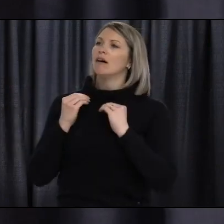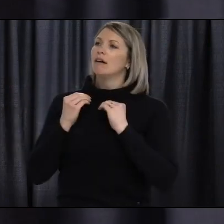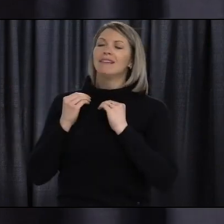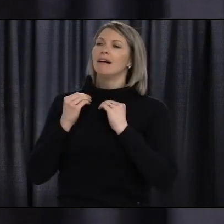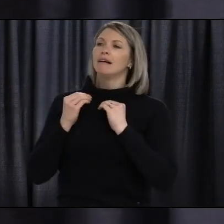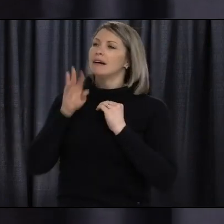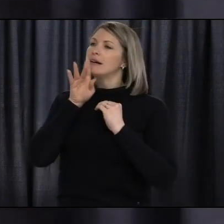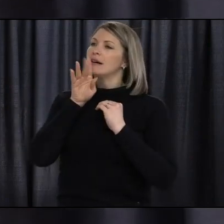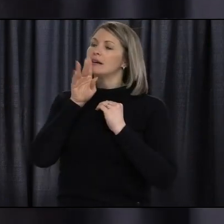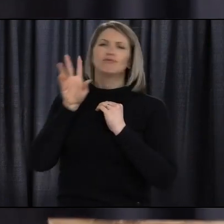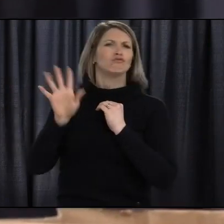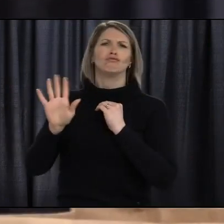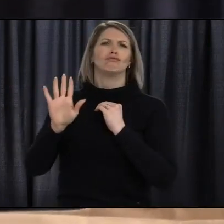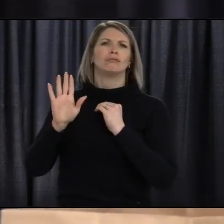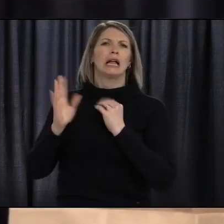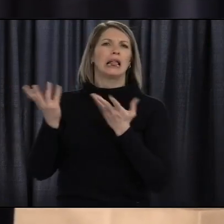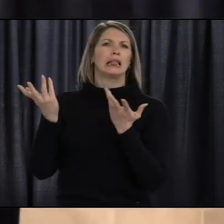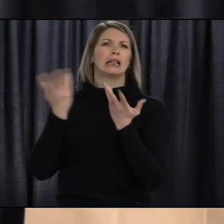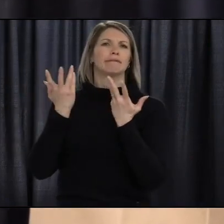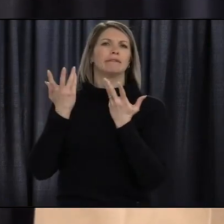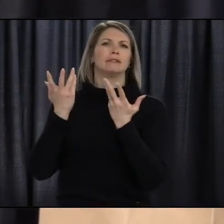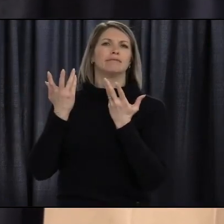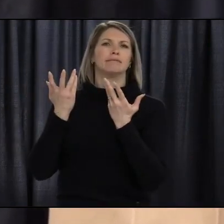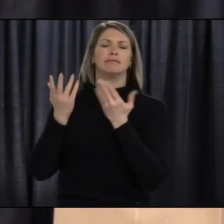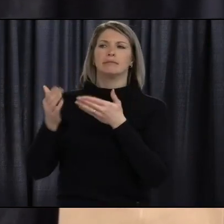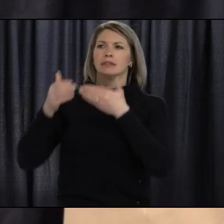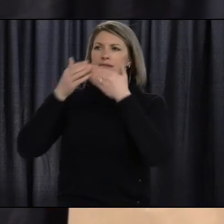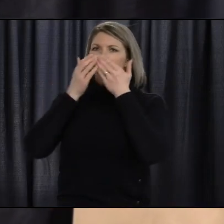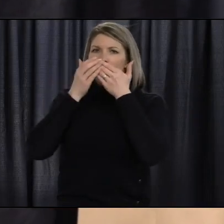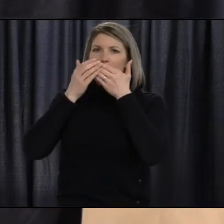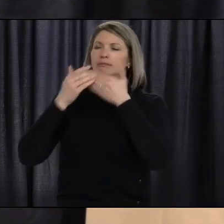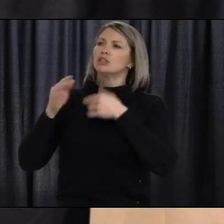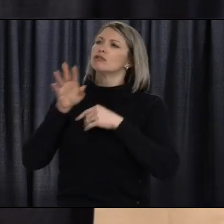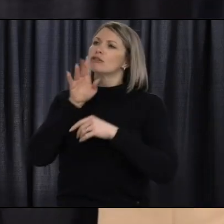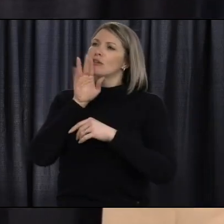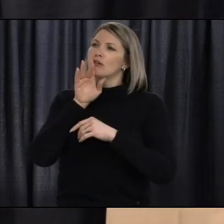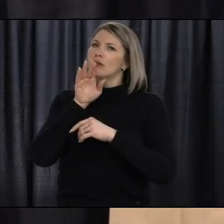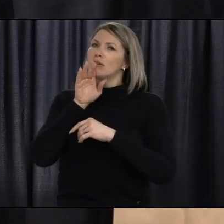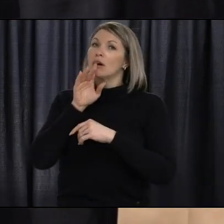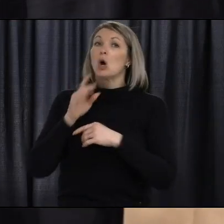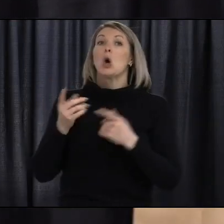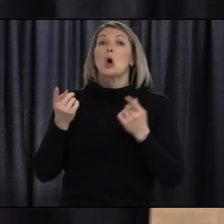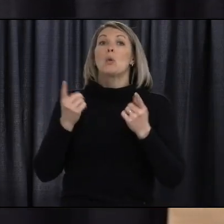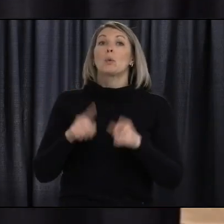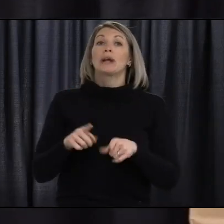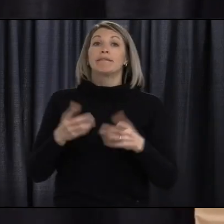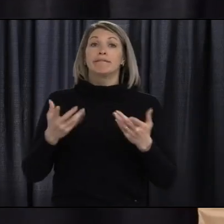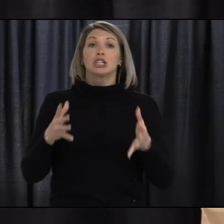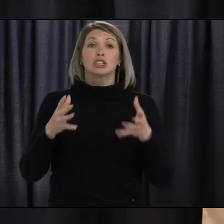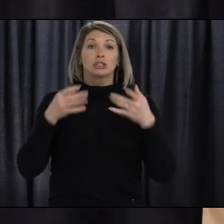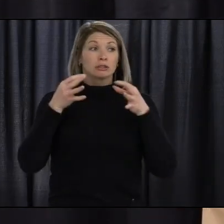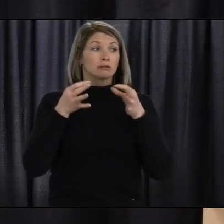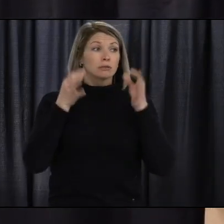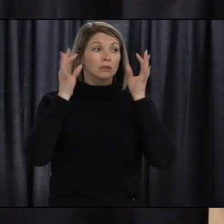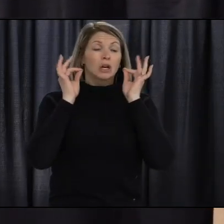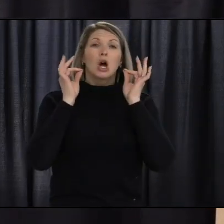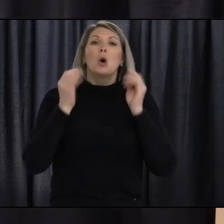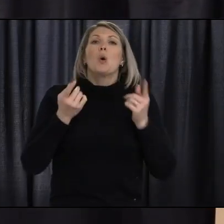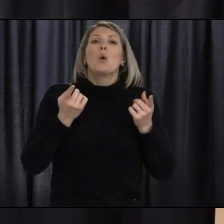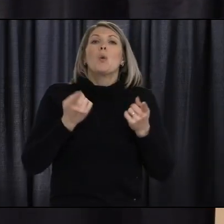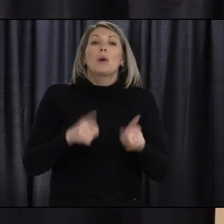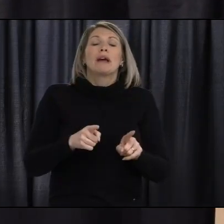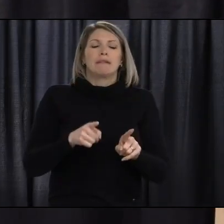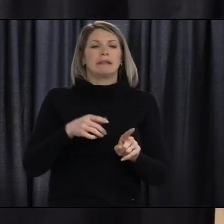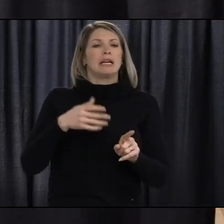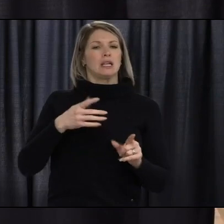should remove the mask. So you should take it off when you can maintain social distancing and you can clean your hands